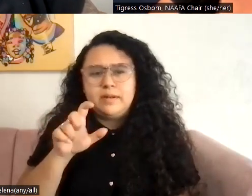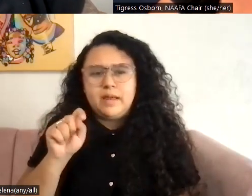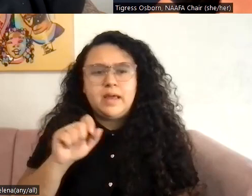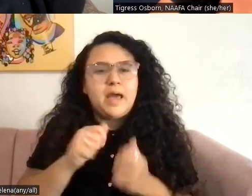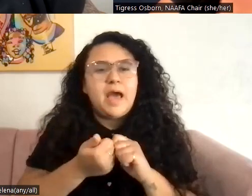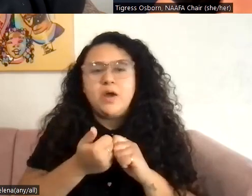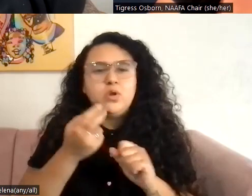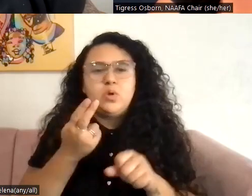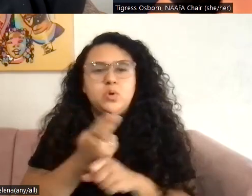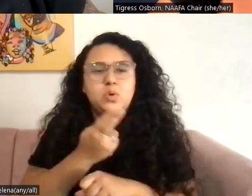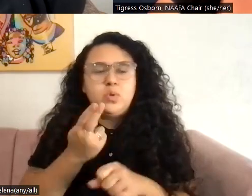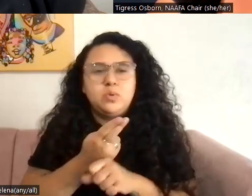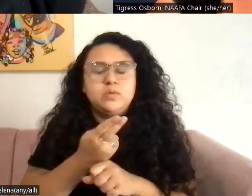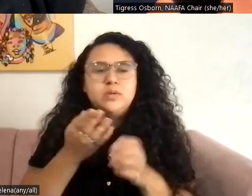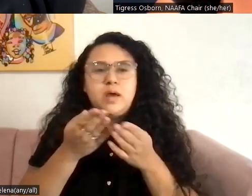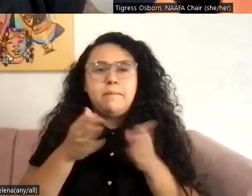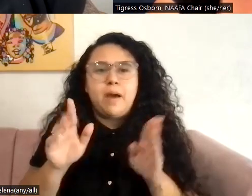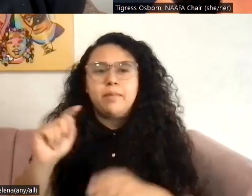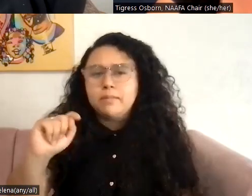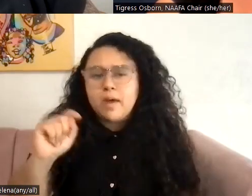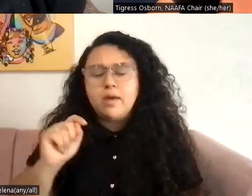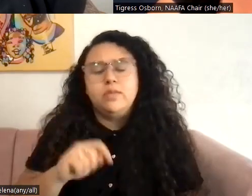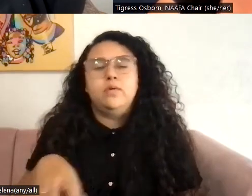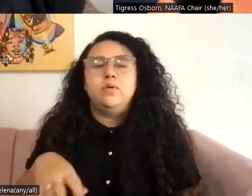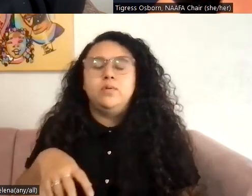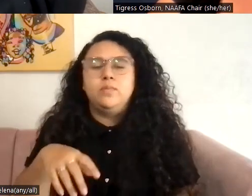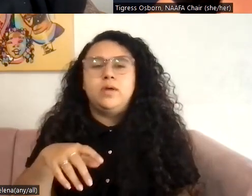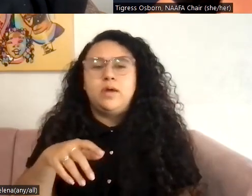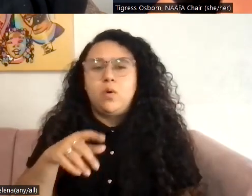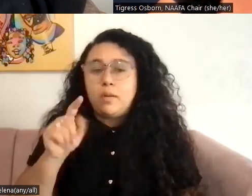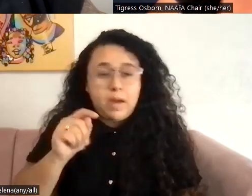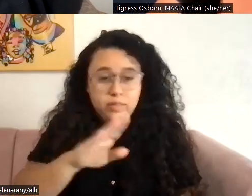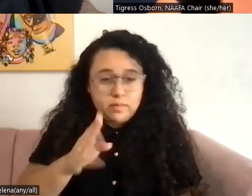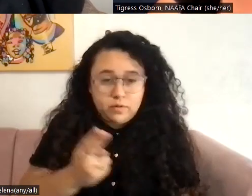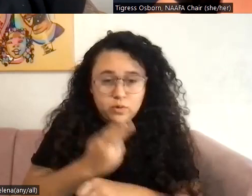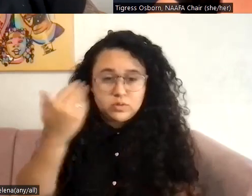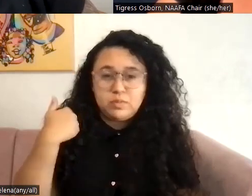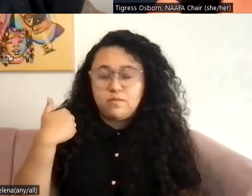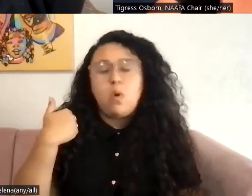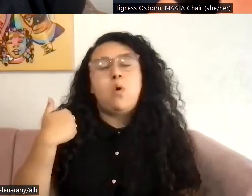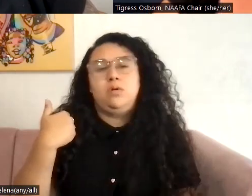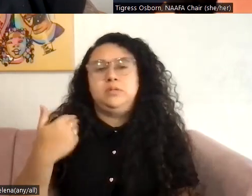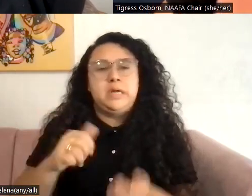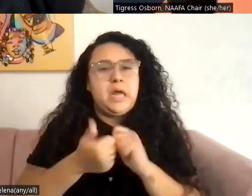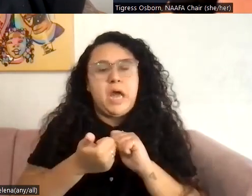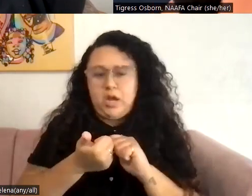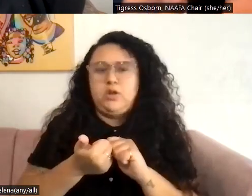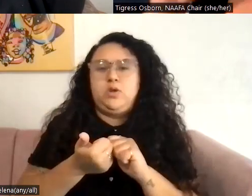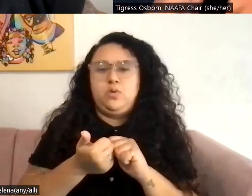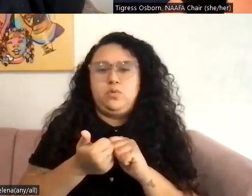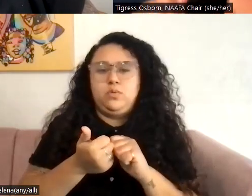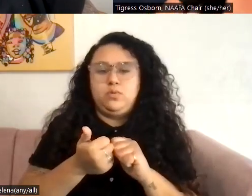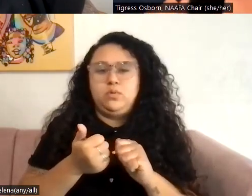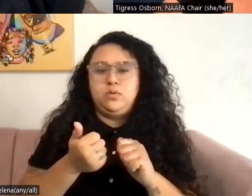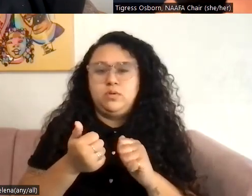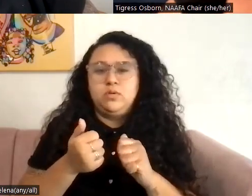parts when you are in a public bathroom or, you know, a bathroom you've never used before, you know, they, I'm going to quote them. They said, you know,